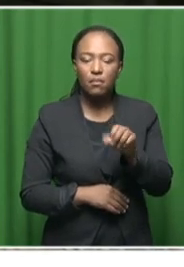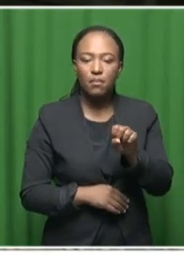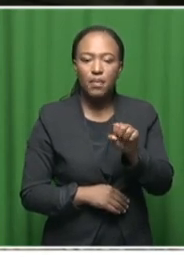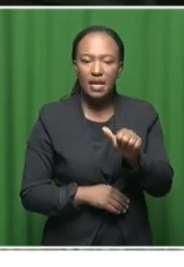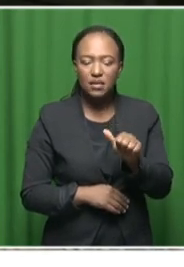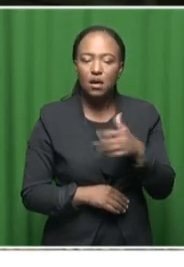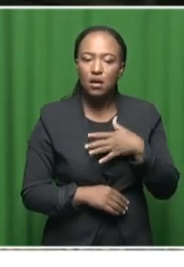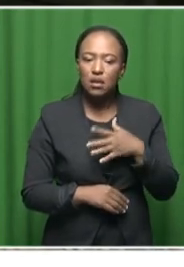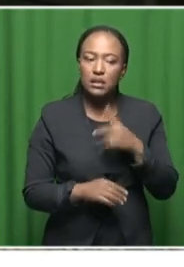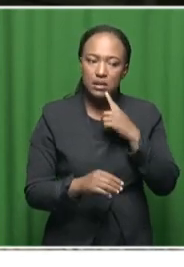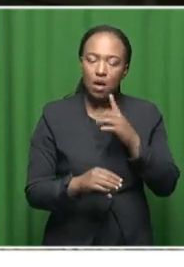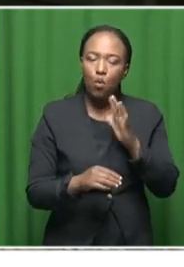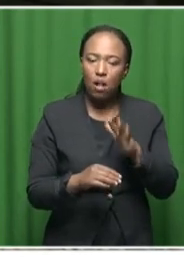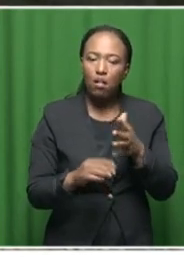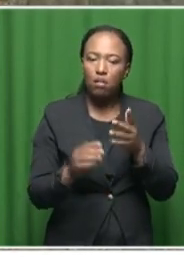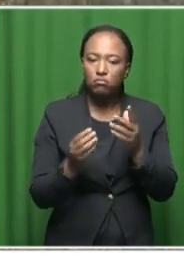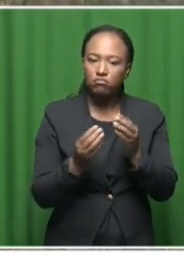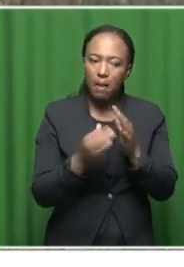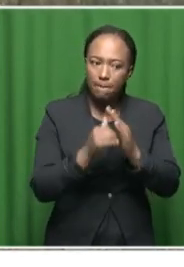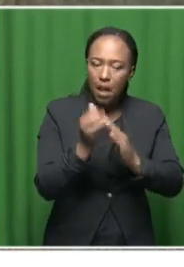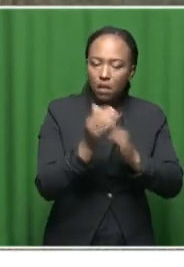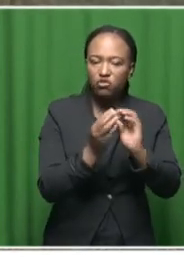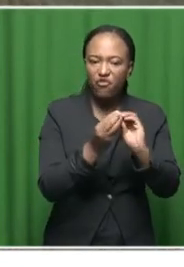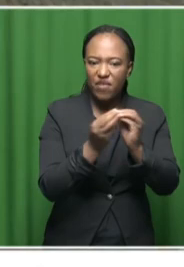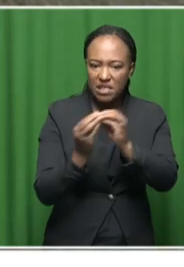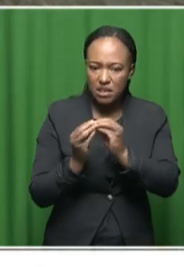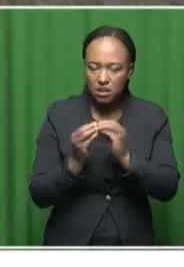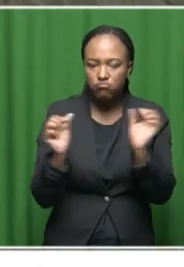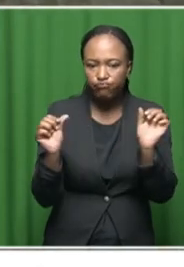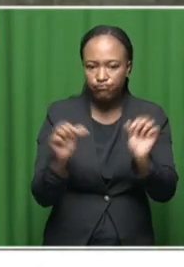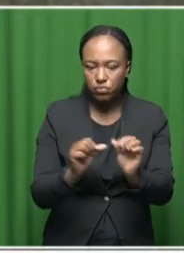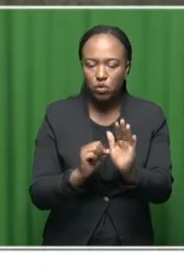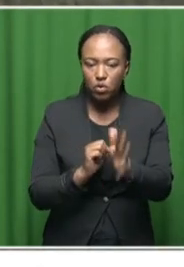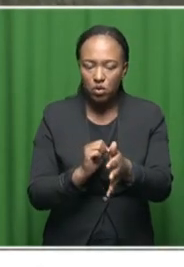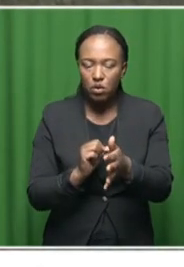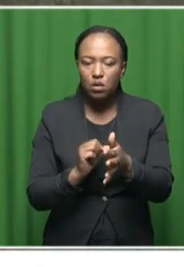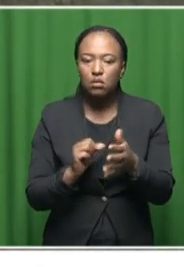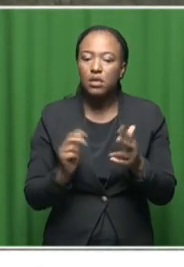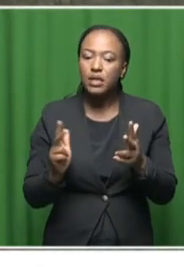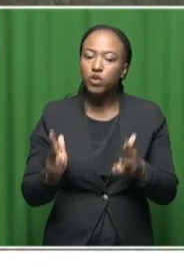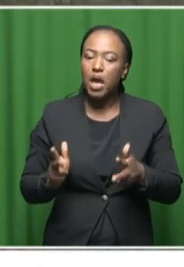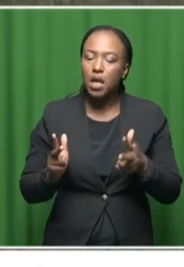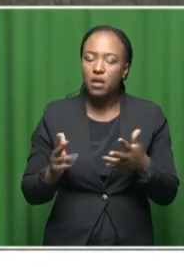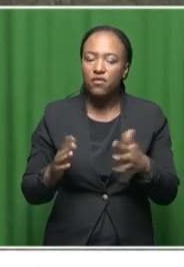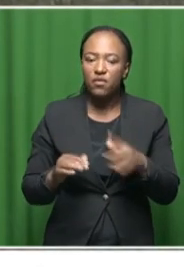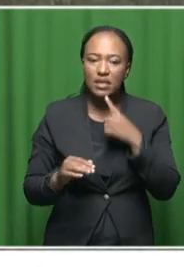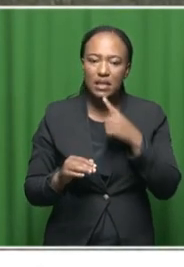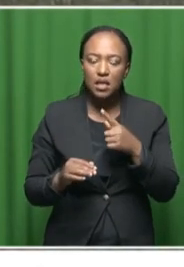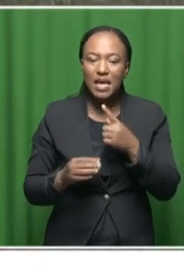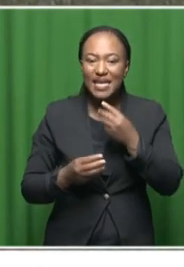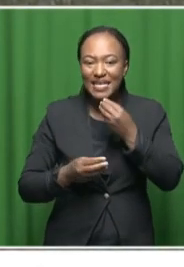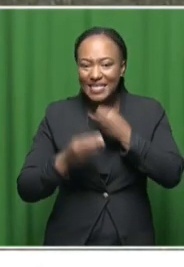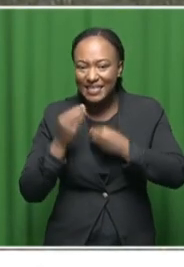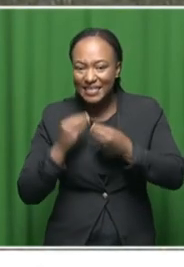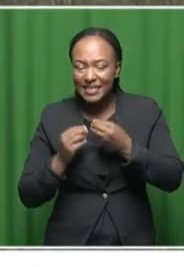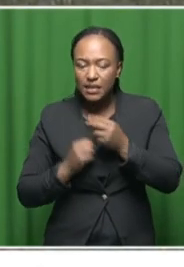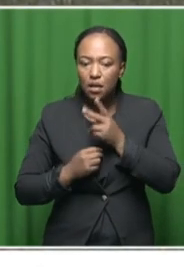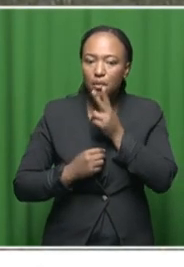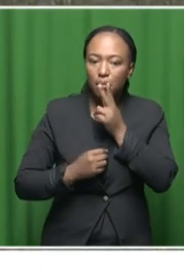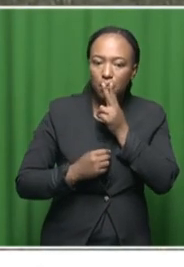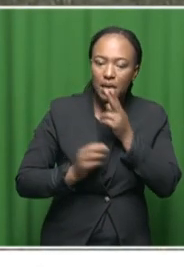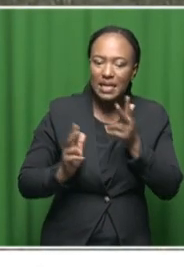troubled central line corridor. The agency has appealed to commuters to refrain from eating, smoking